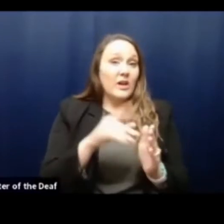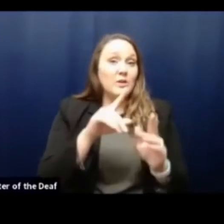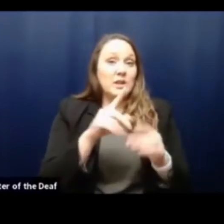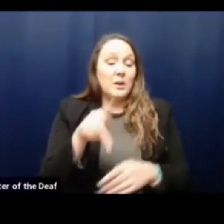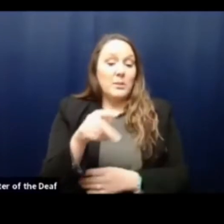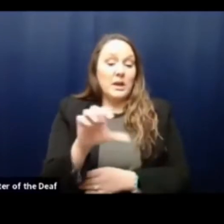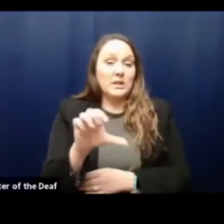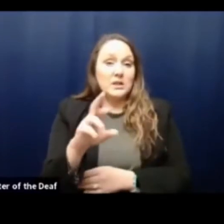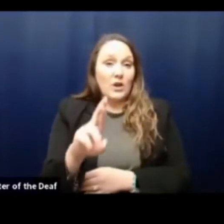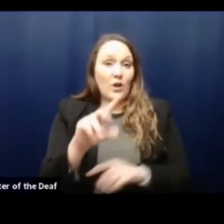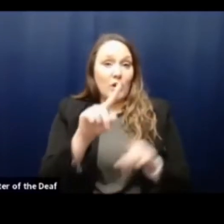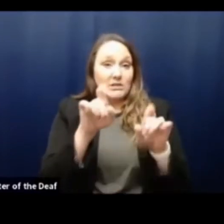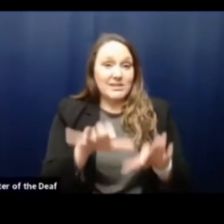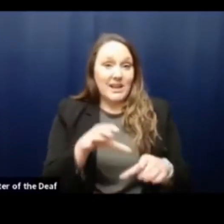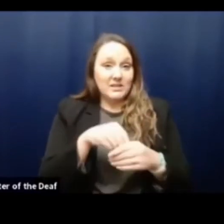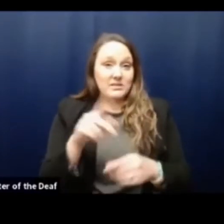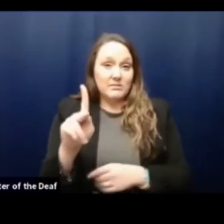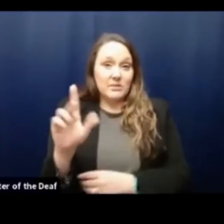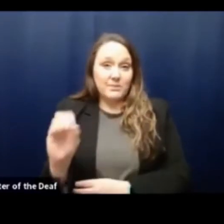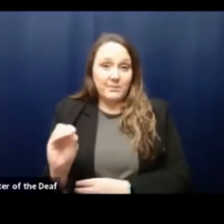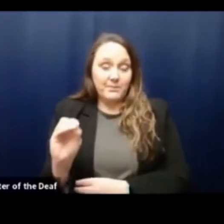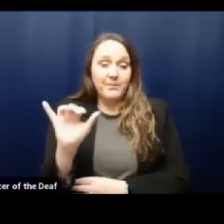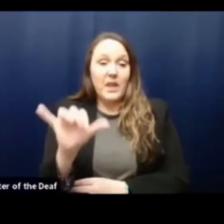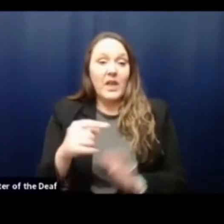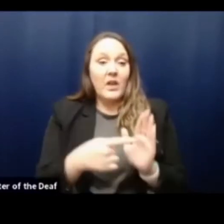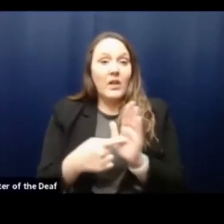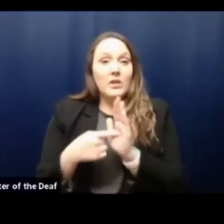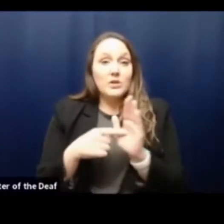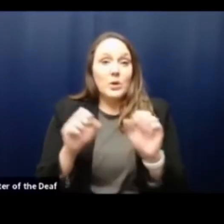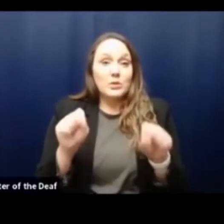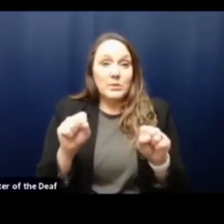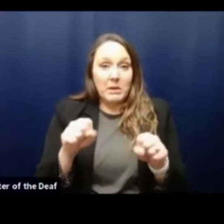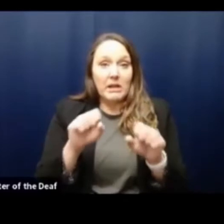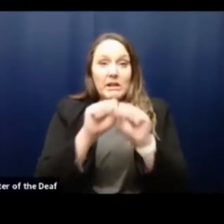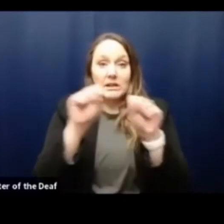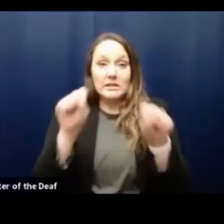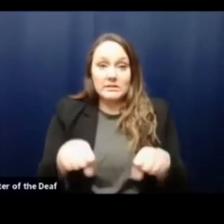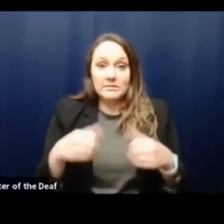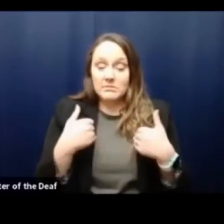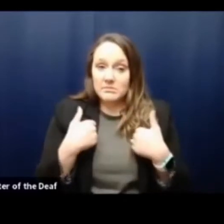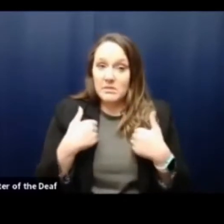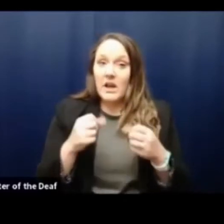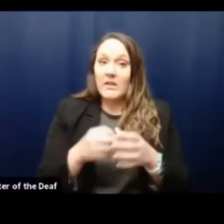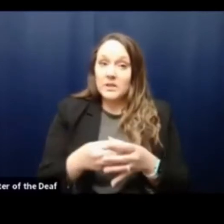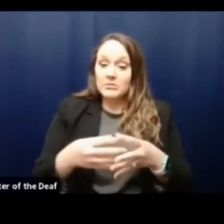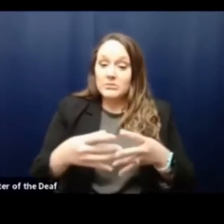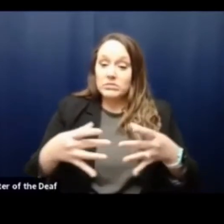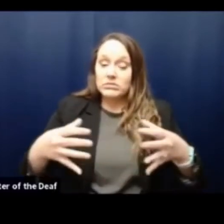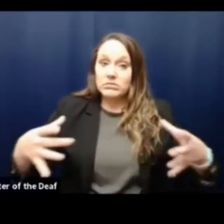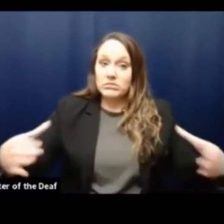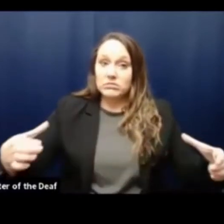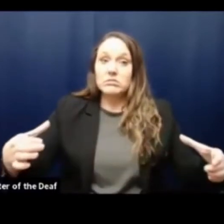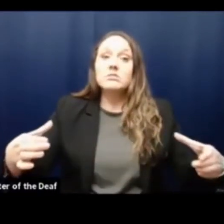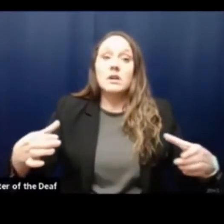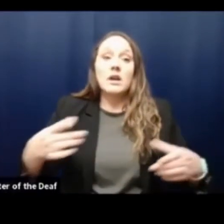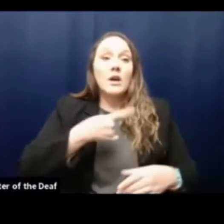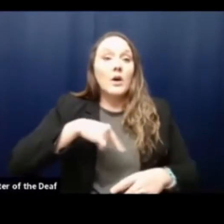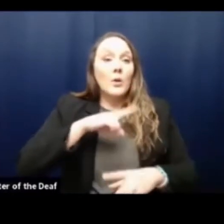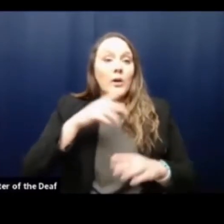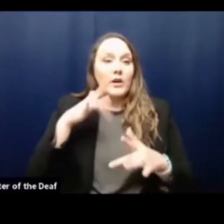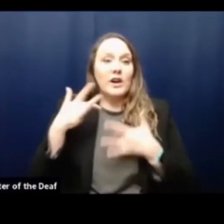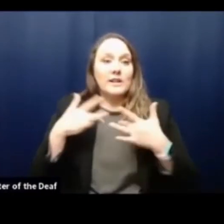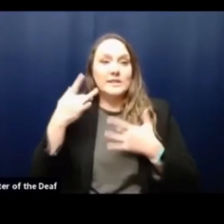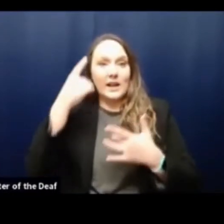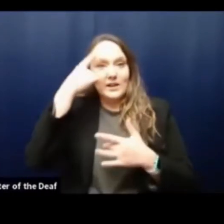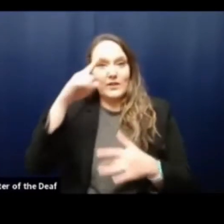conducted in Knox County. That shows the ability the system has to expand and grow. We look forward to when vaccines will be